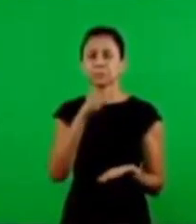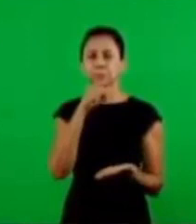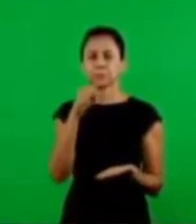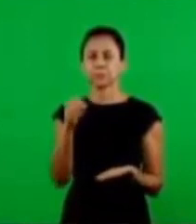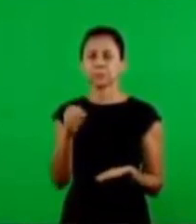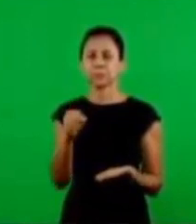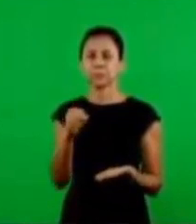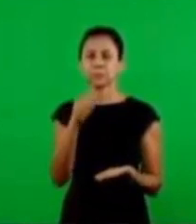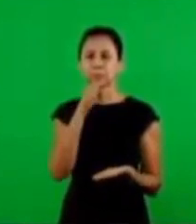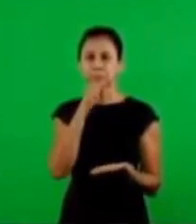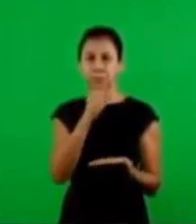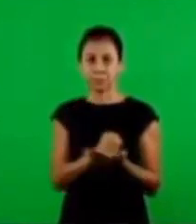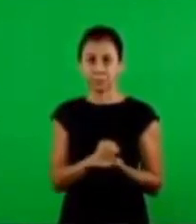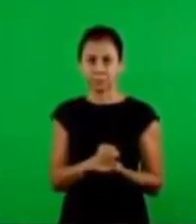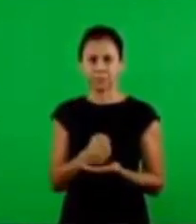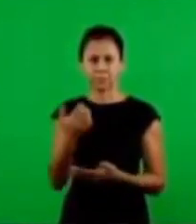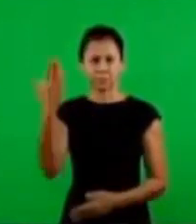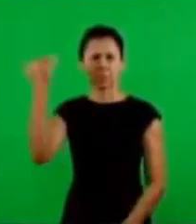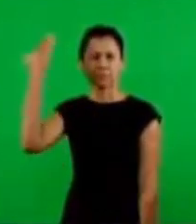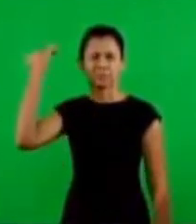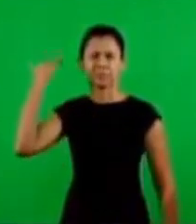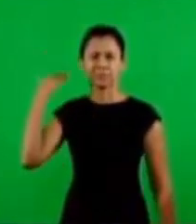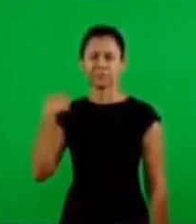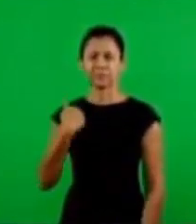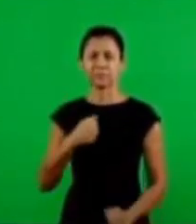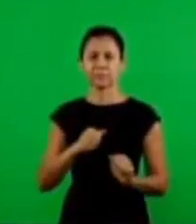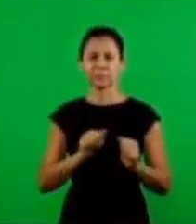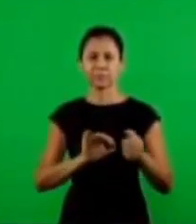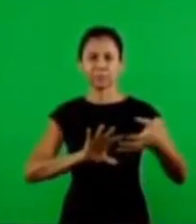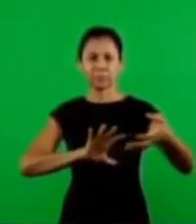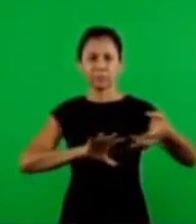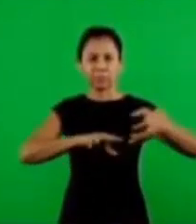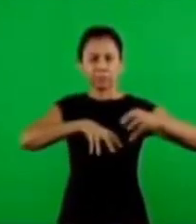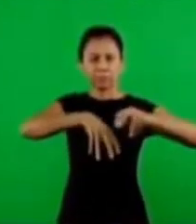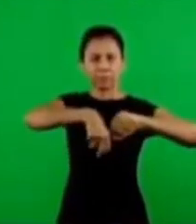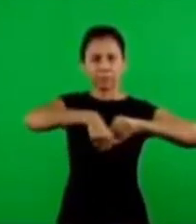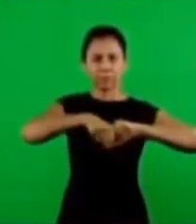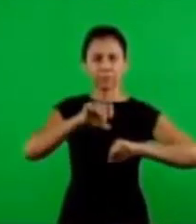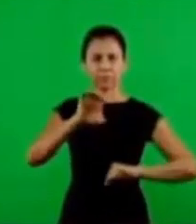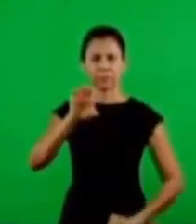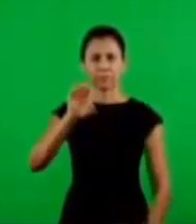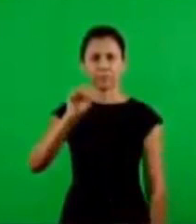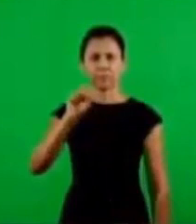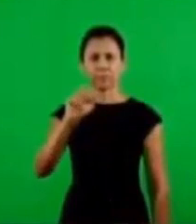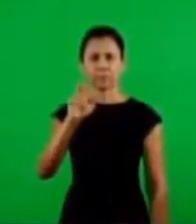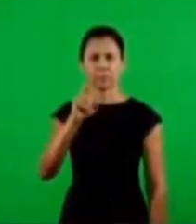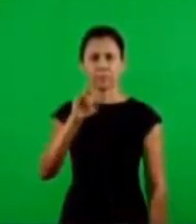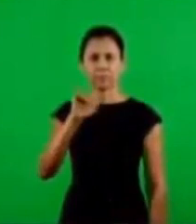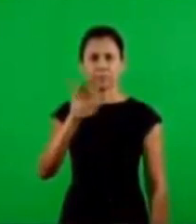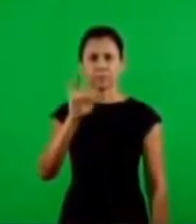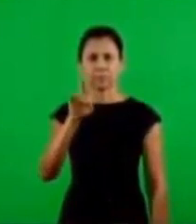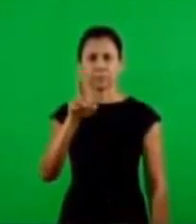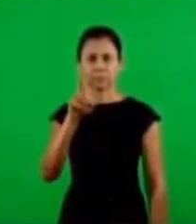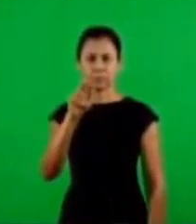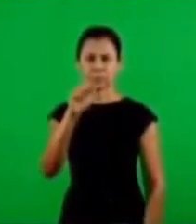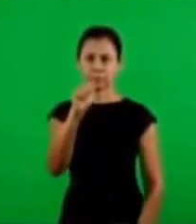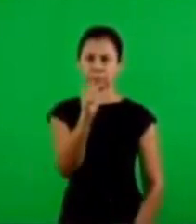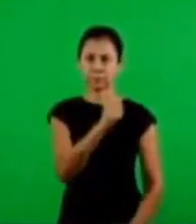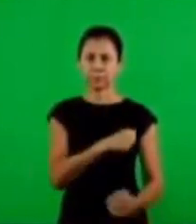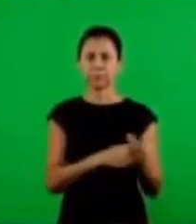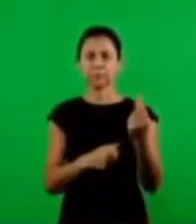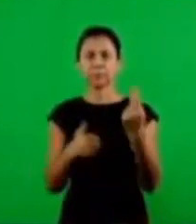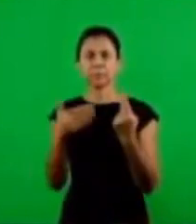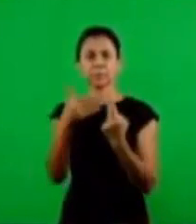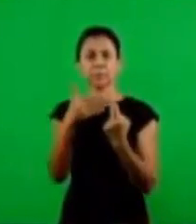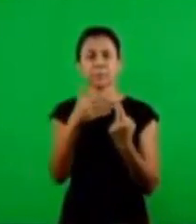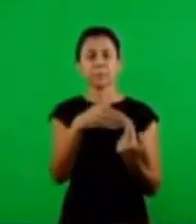A new testament. There was the Old Testament, where the word scriptures was only referring